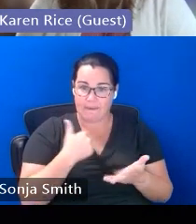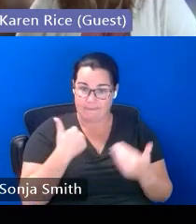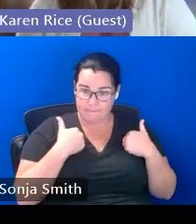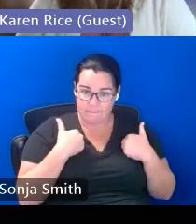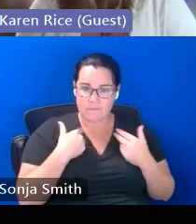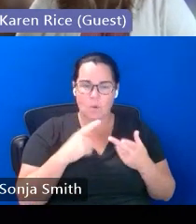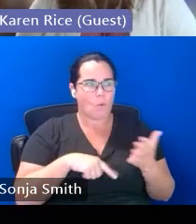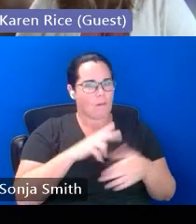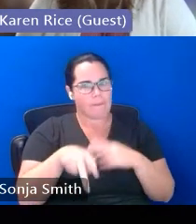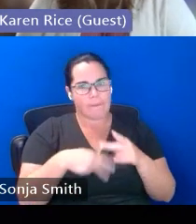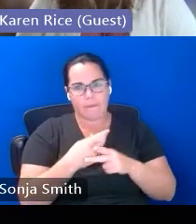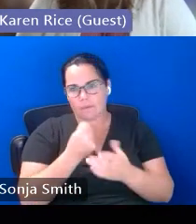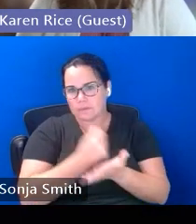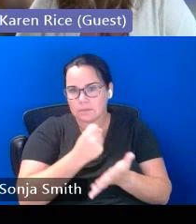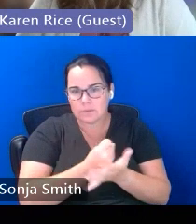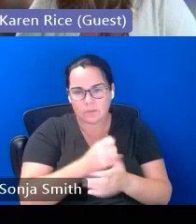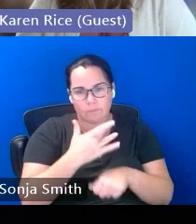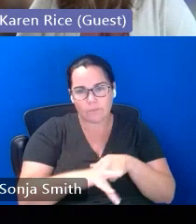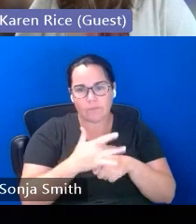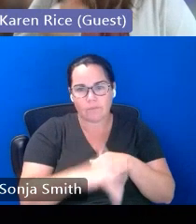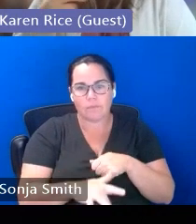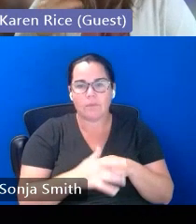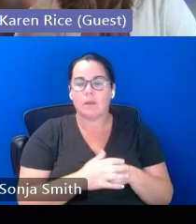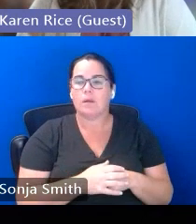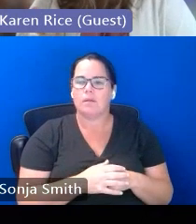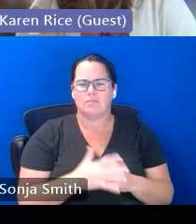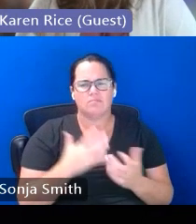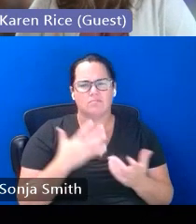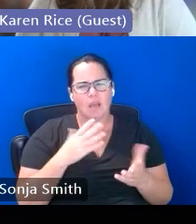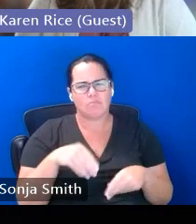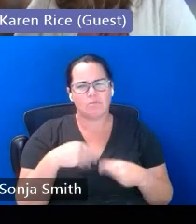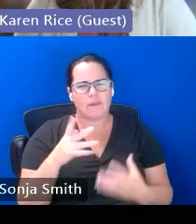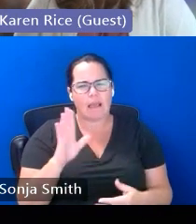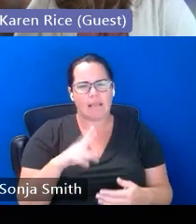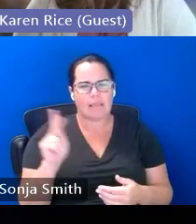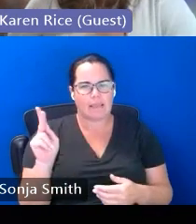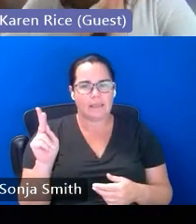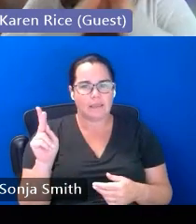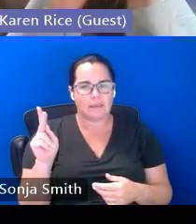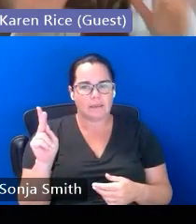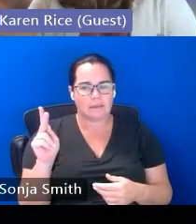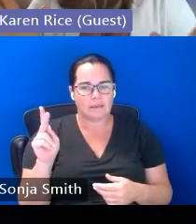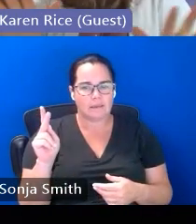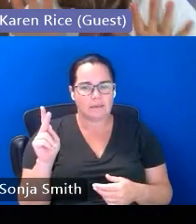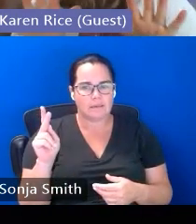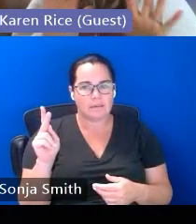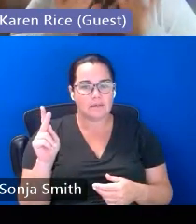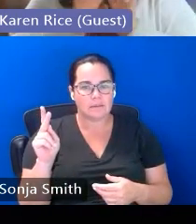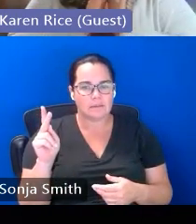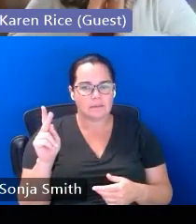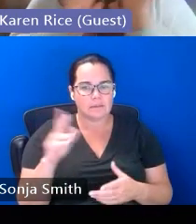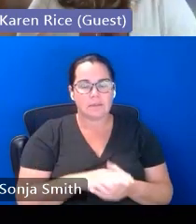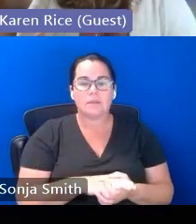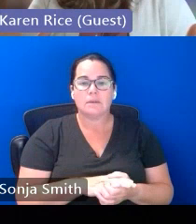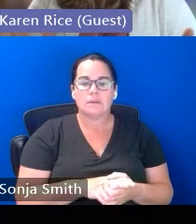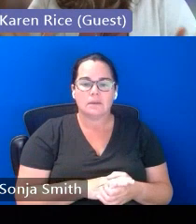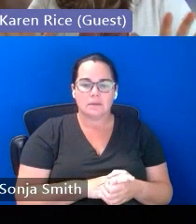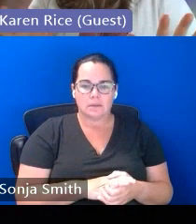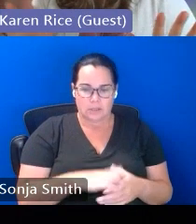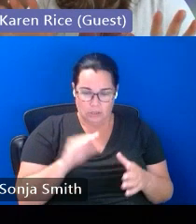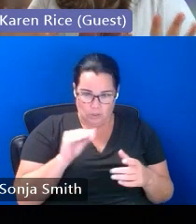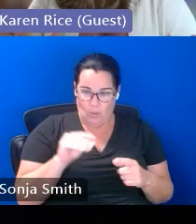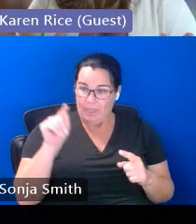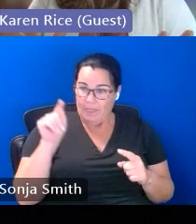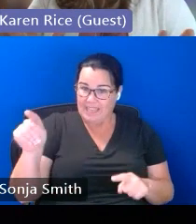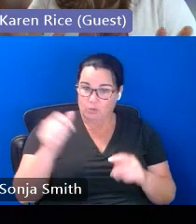available and i do provide a link to updated information that's updated regularly so when i put these slides together this was the latest